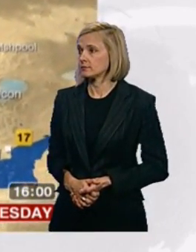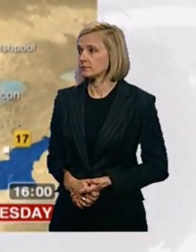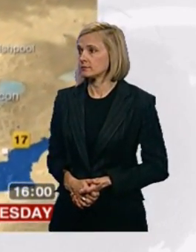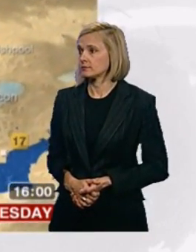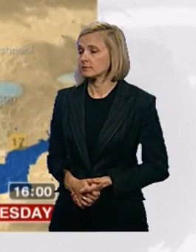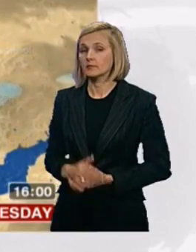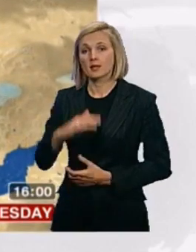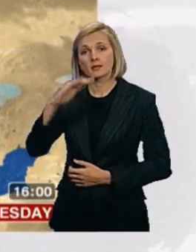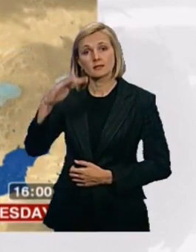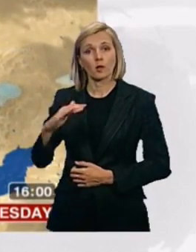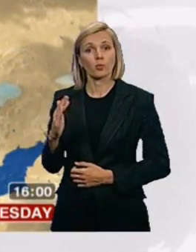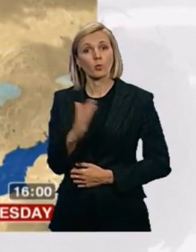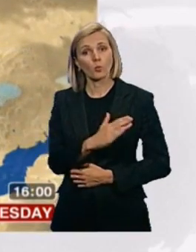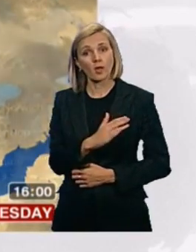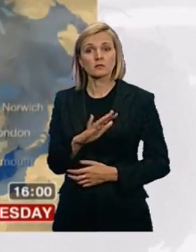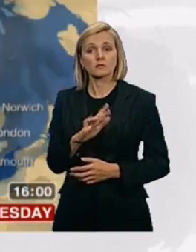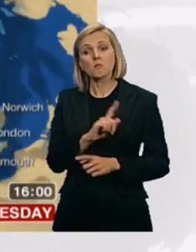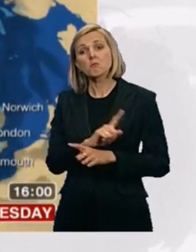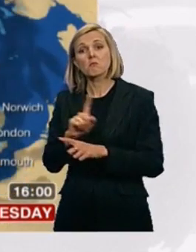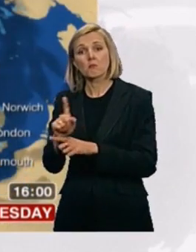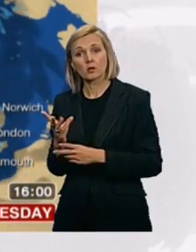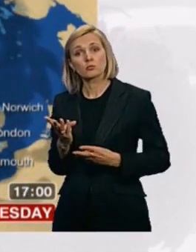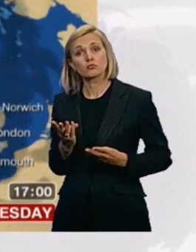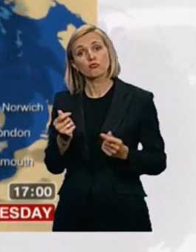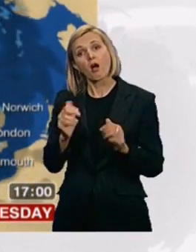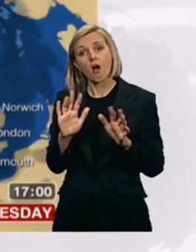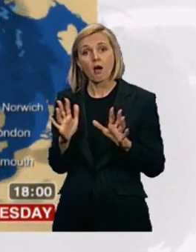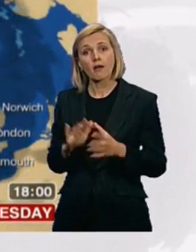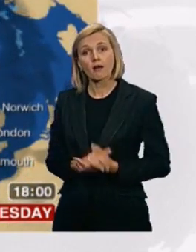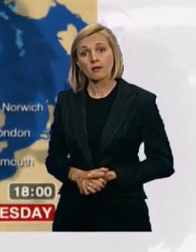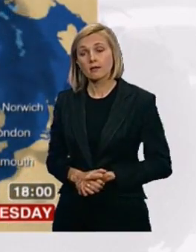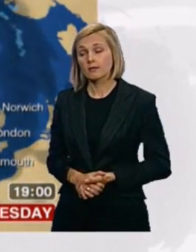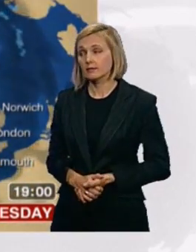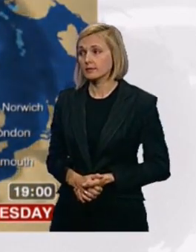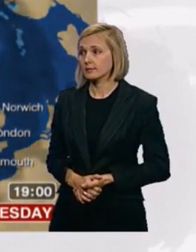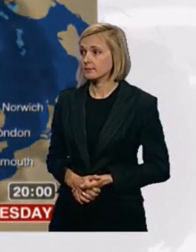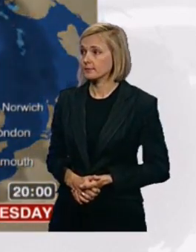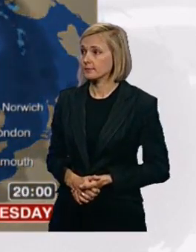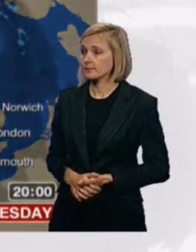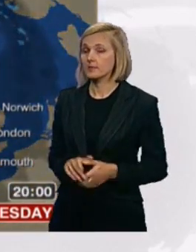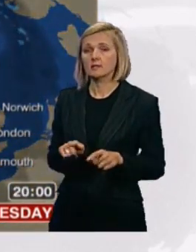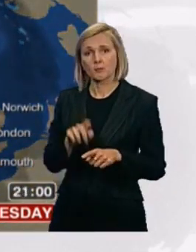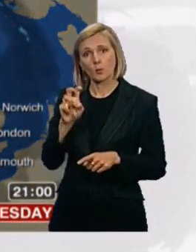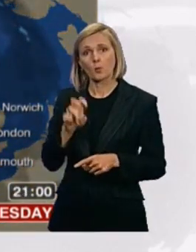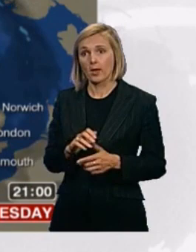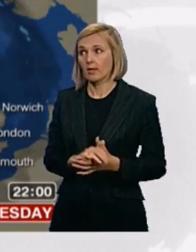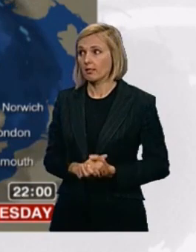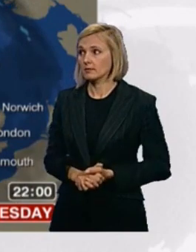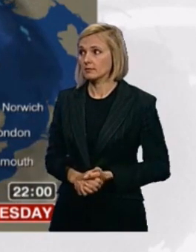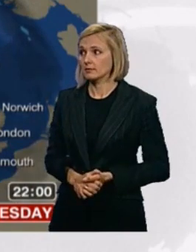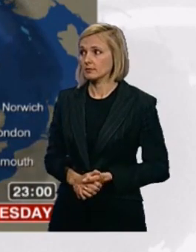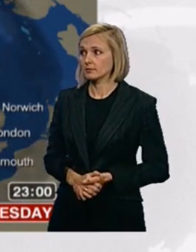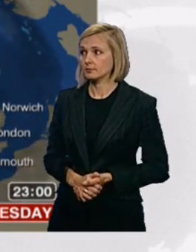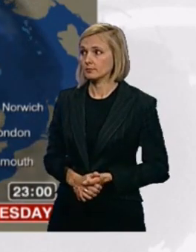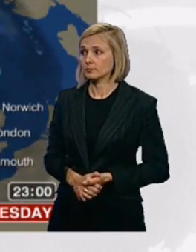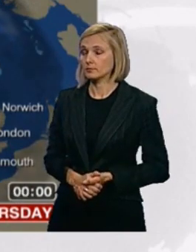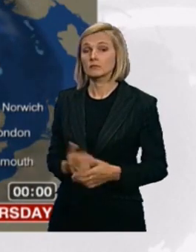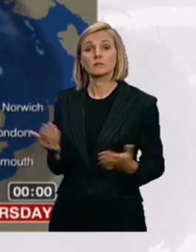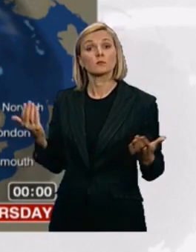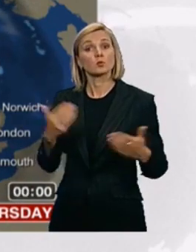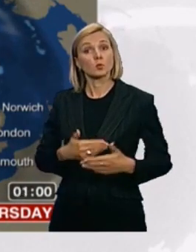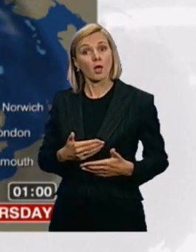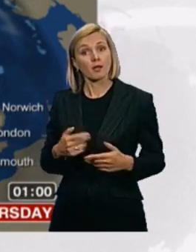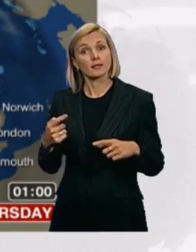in the way of dry and bright weather, though the odd shower will continue, especially across western counties of Wales. And much of England and Wales becomes dry overnight.